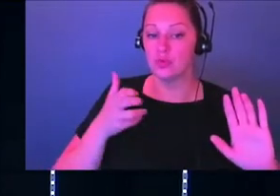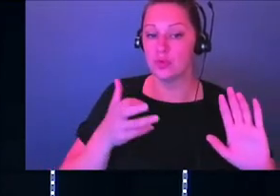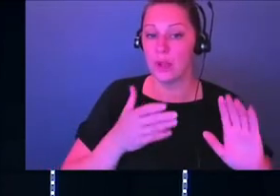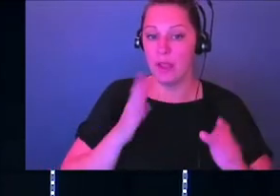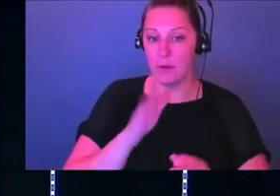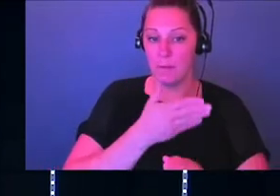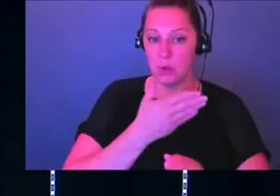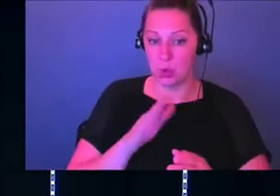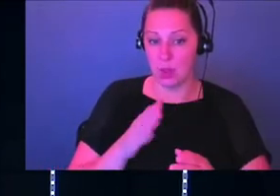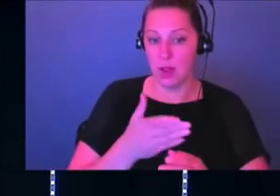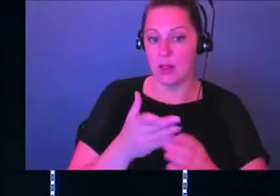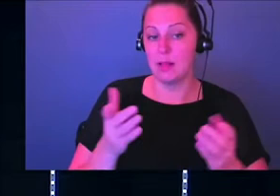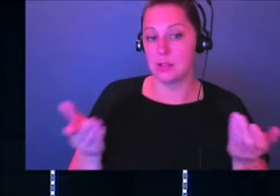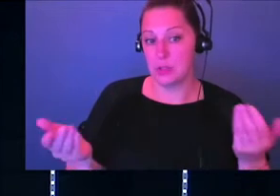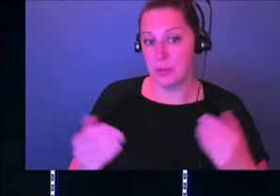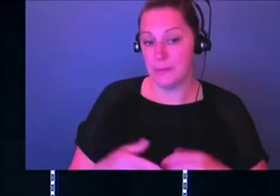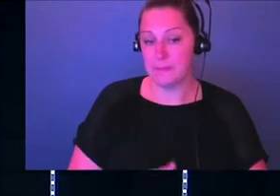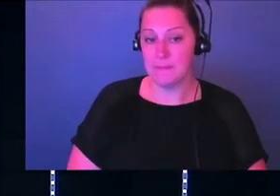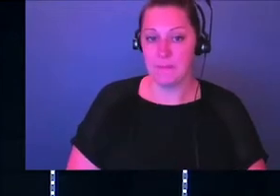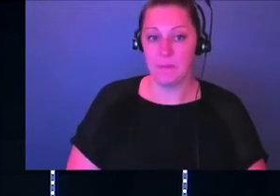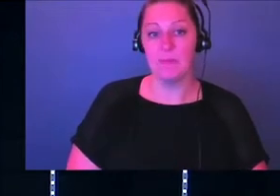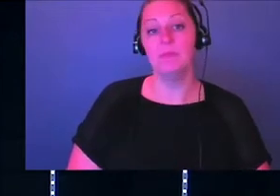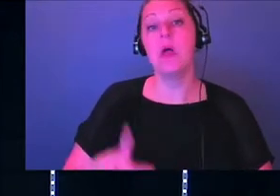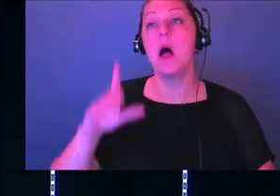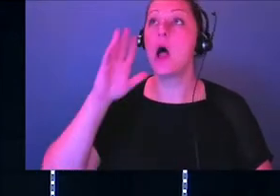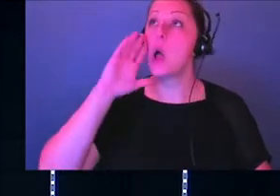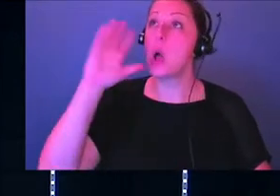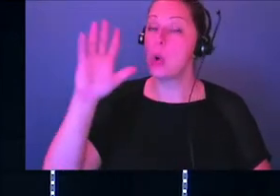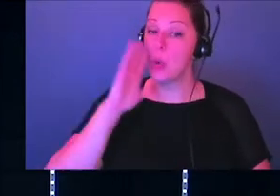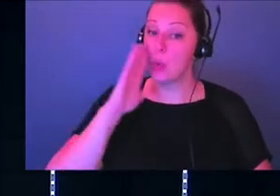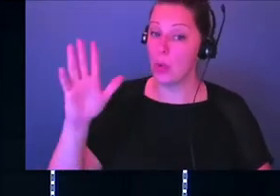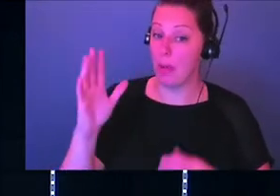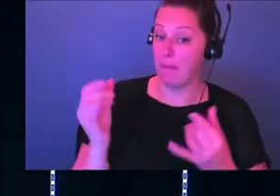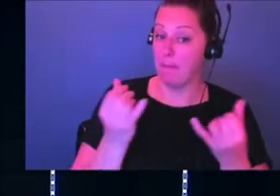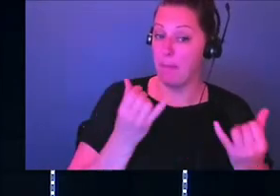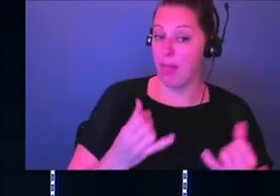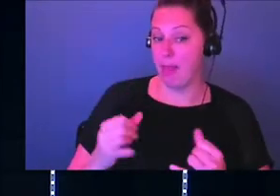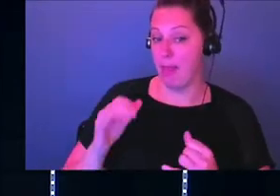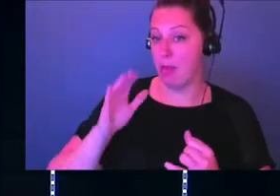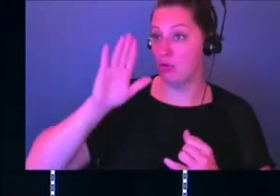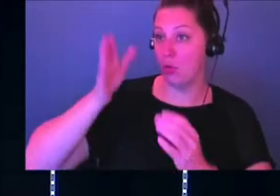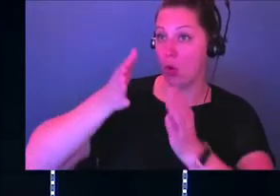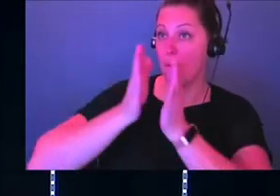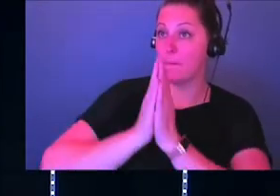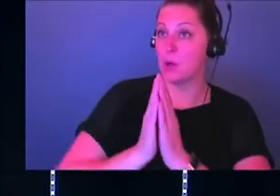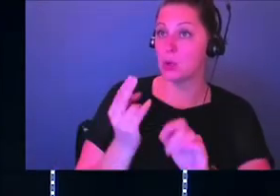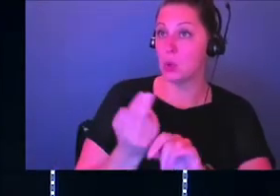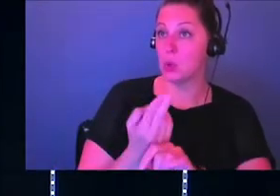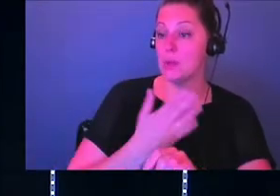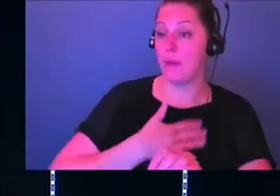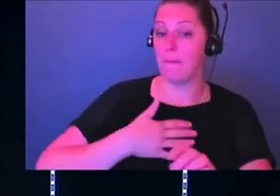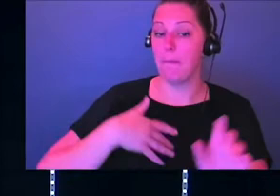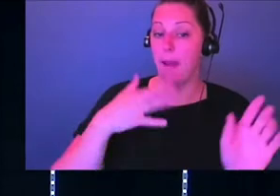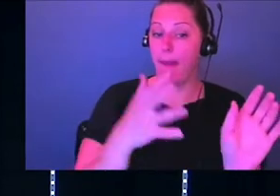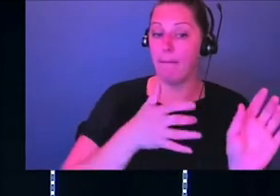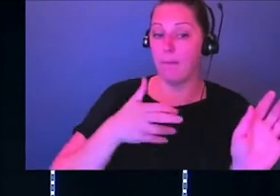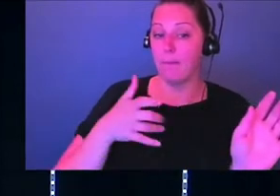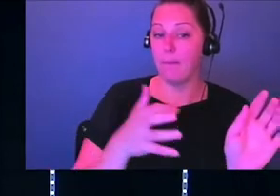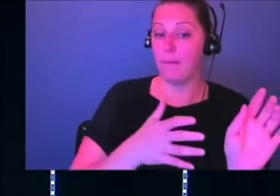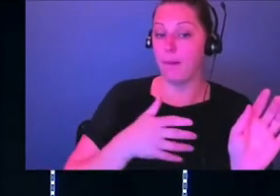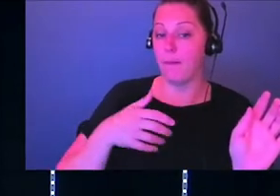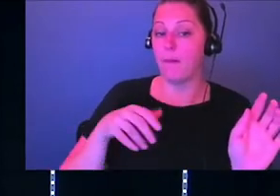of a musical instrument. So I will play your praises with a 10-stringed harp.